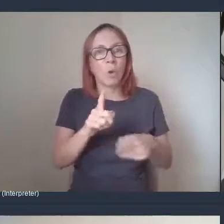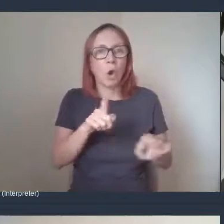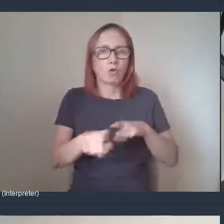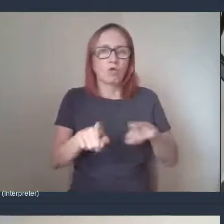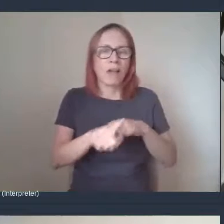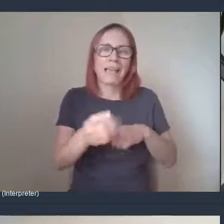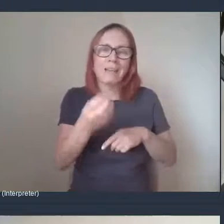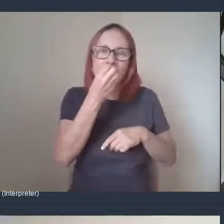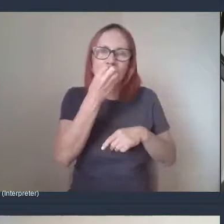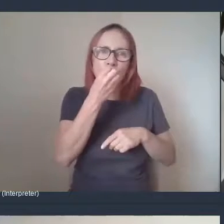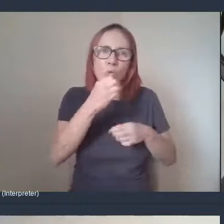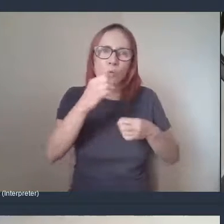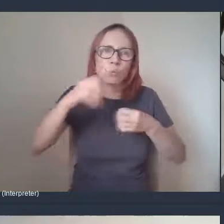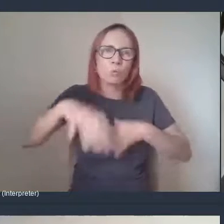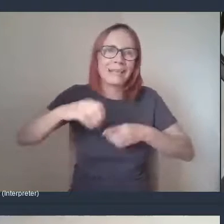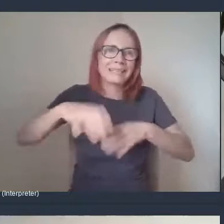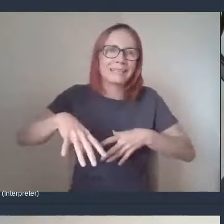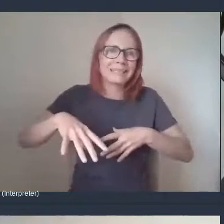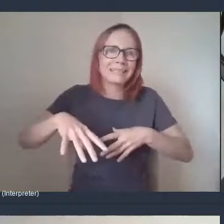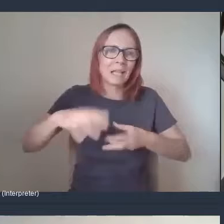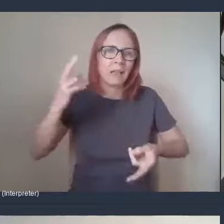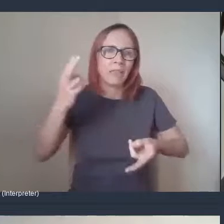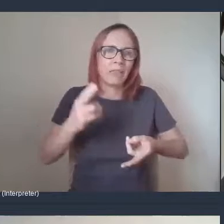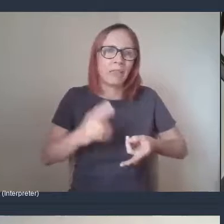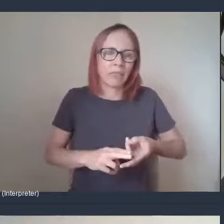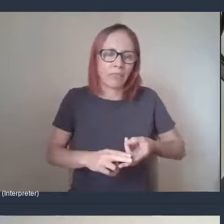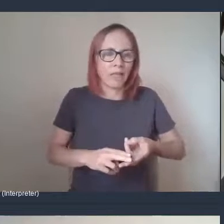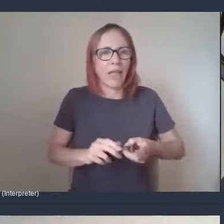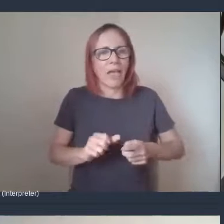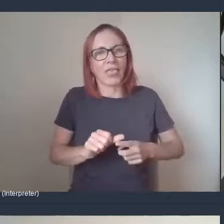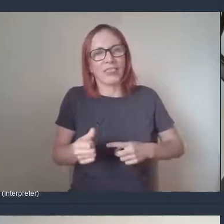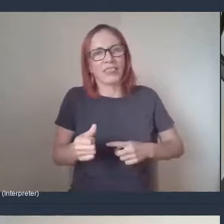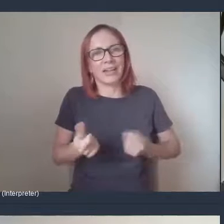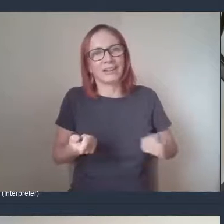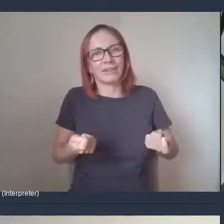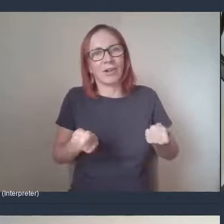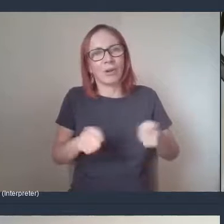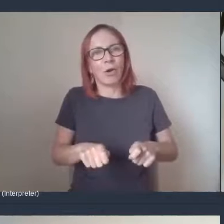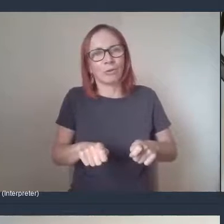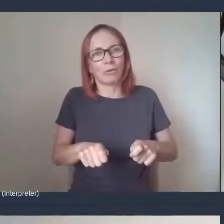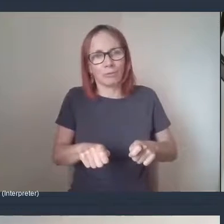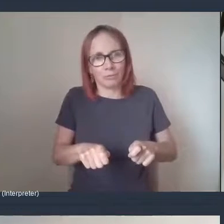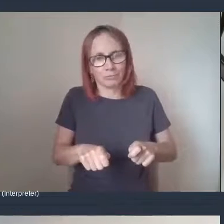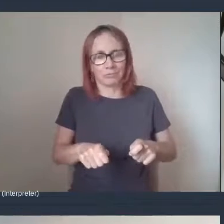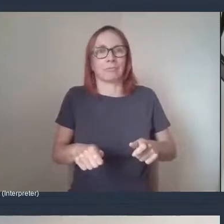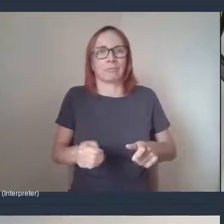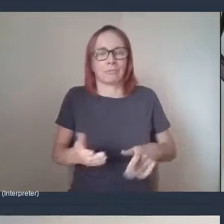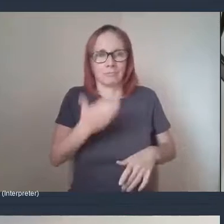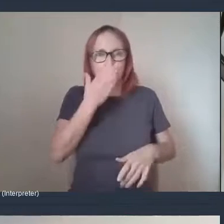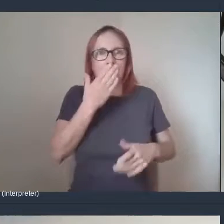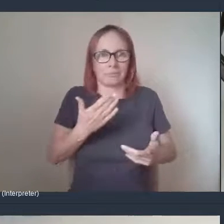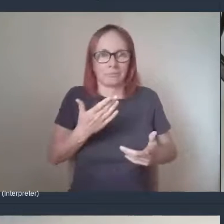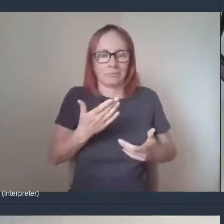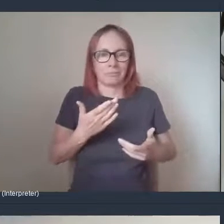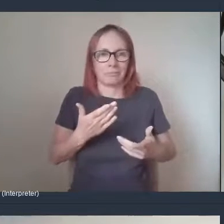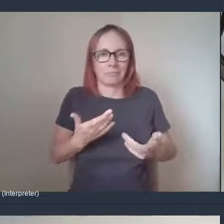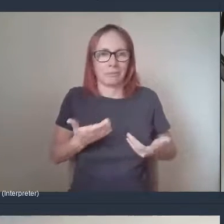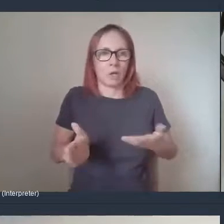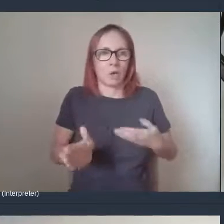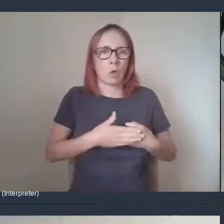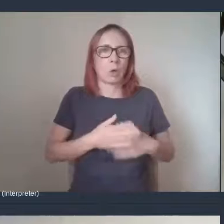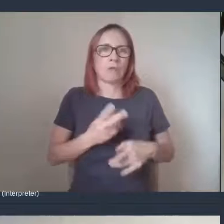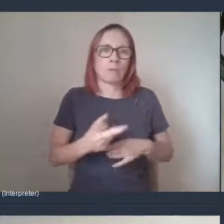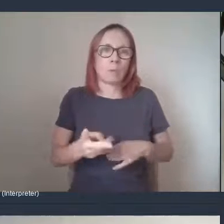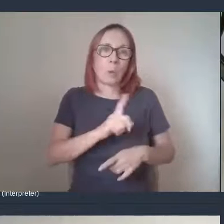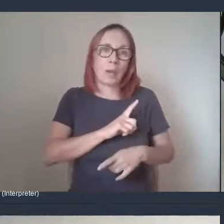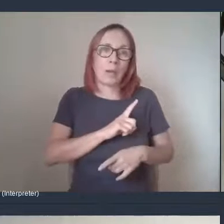and then lockdown happened and we were closed for a couple of weeks because we run from a five council building. We